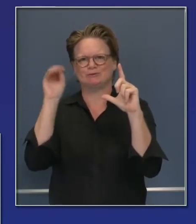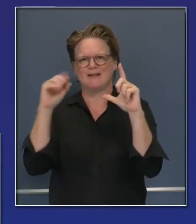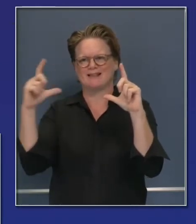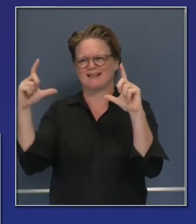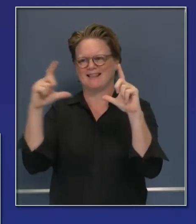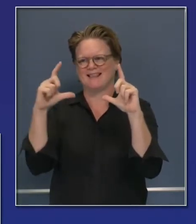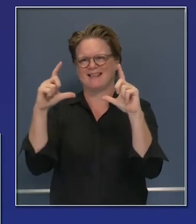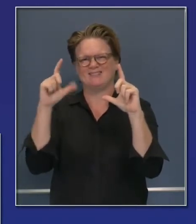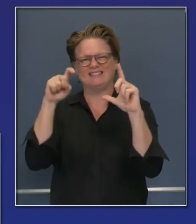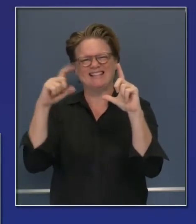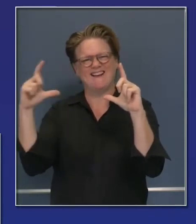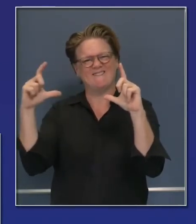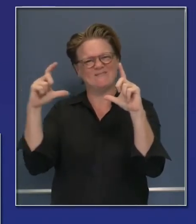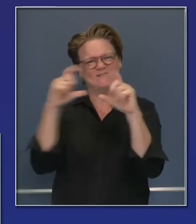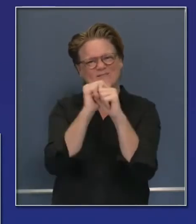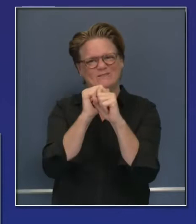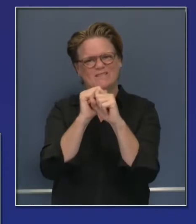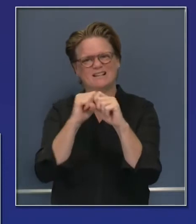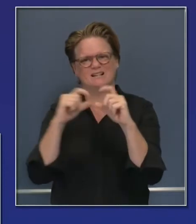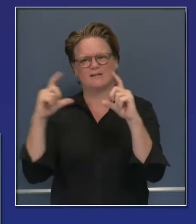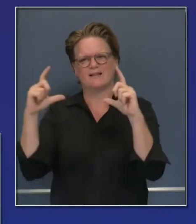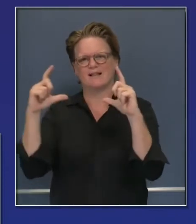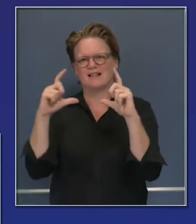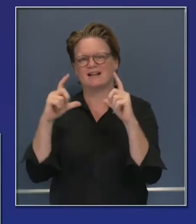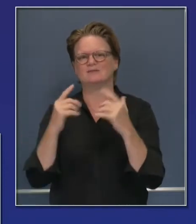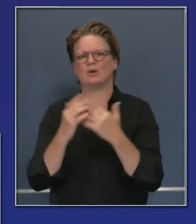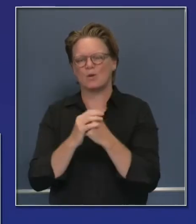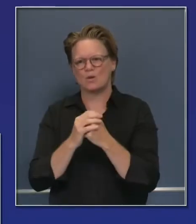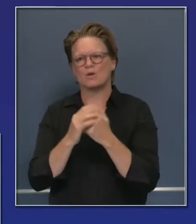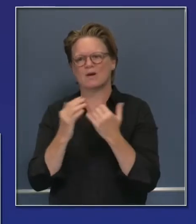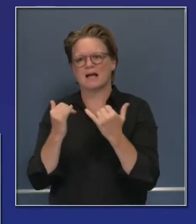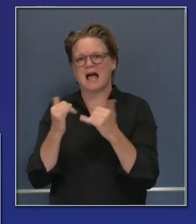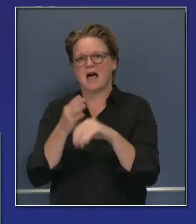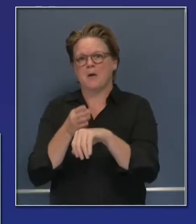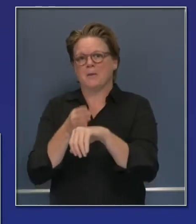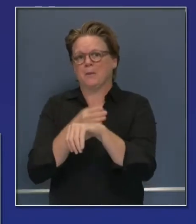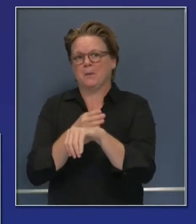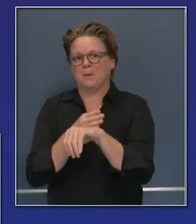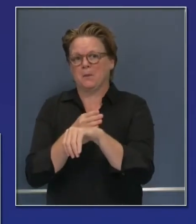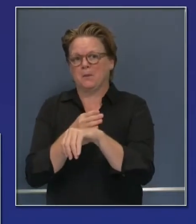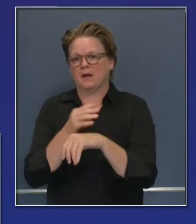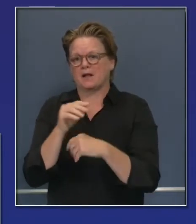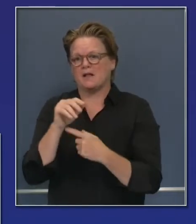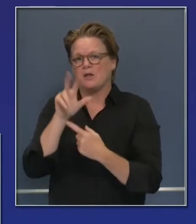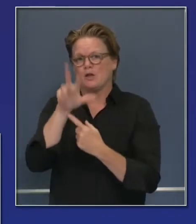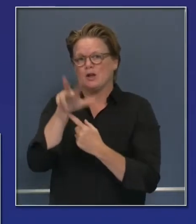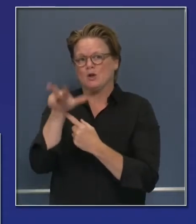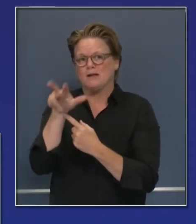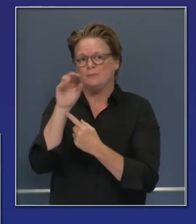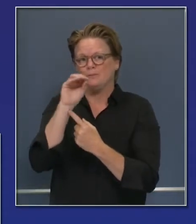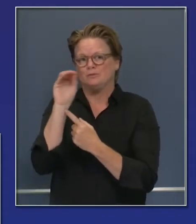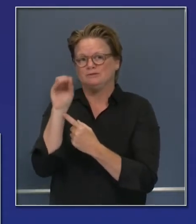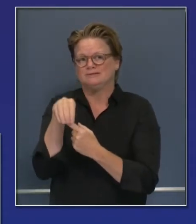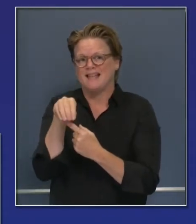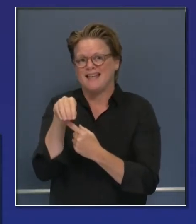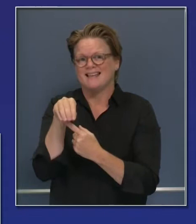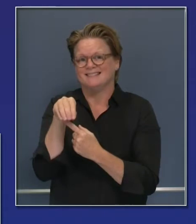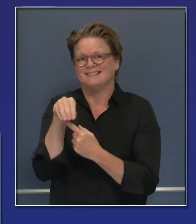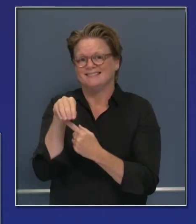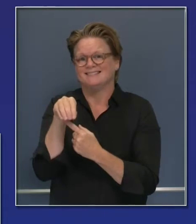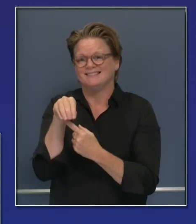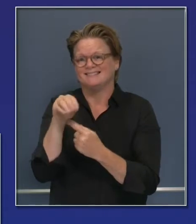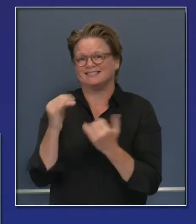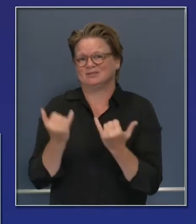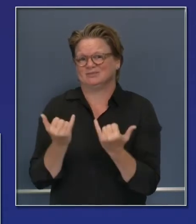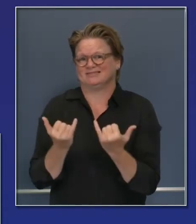real progress over a 48-hour period from 22 percent containment to 33 percent containment, and kept the acreage relatively